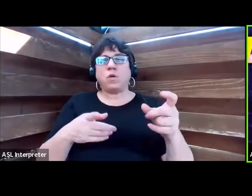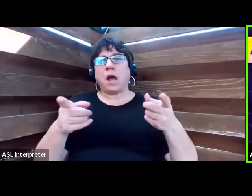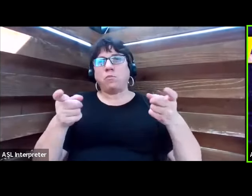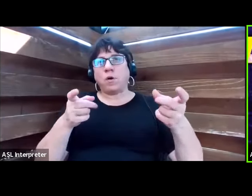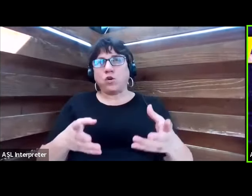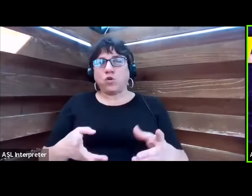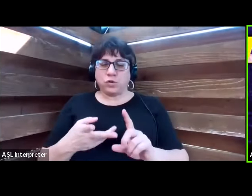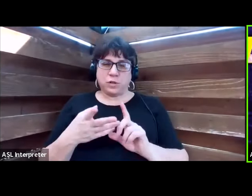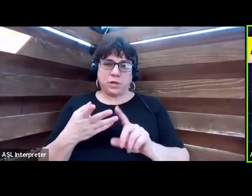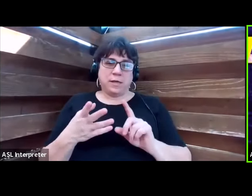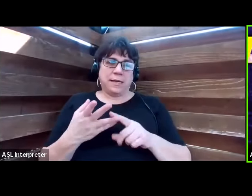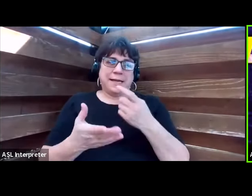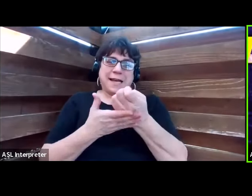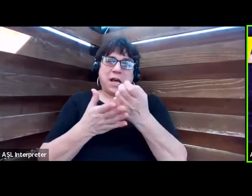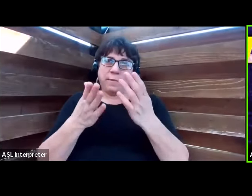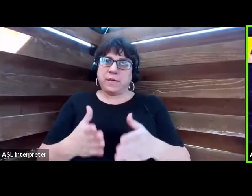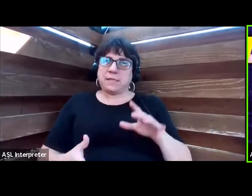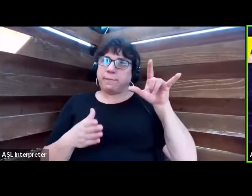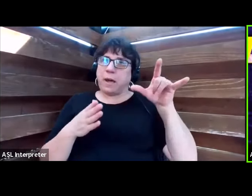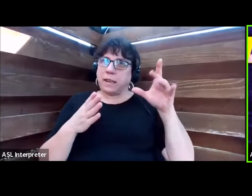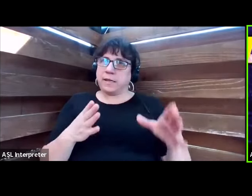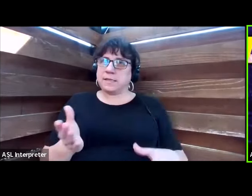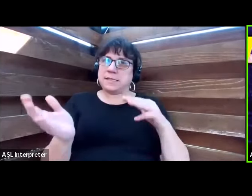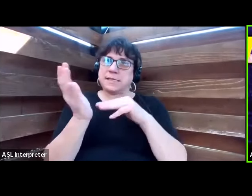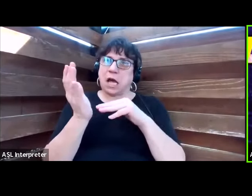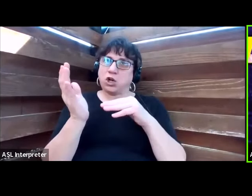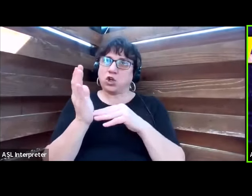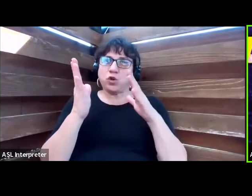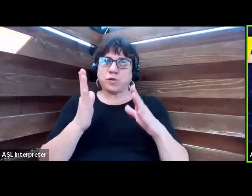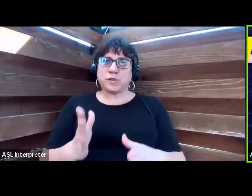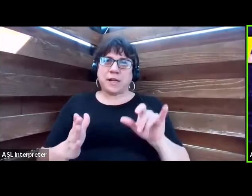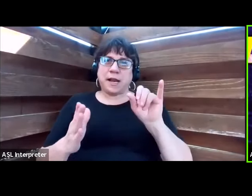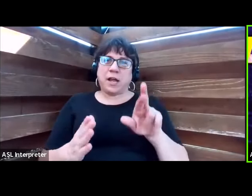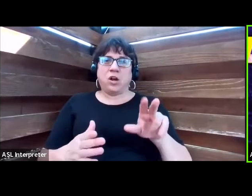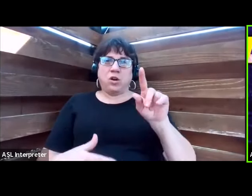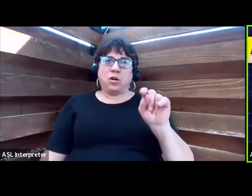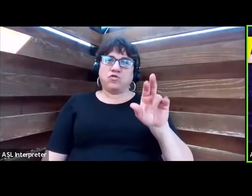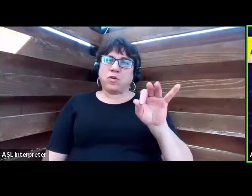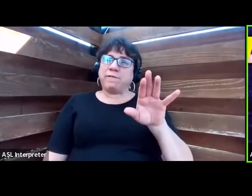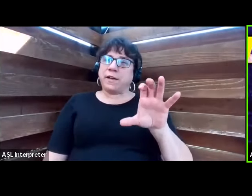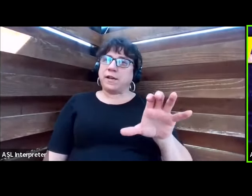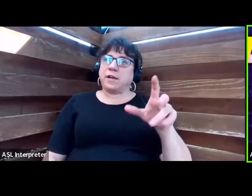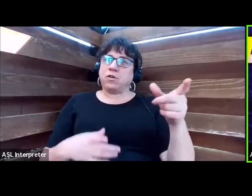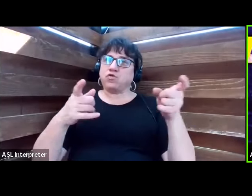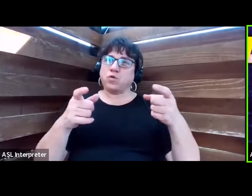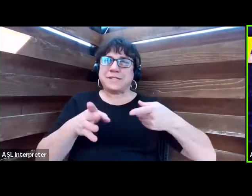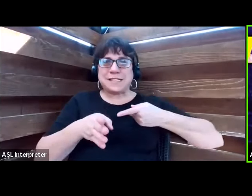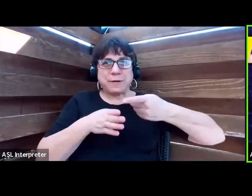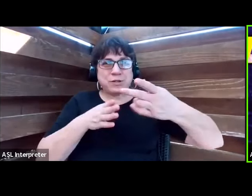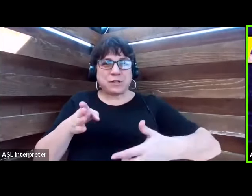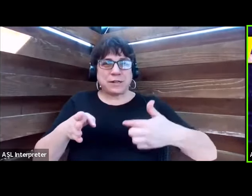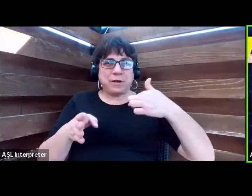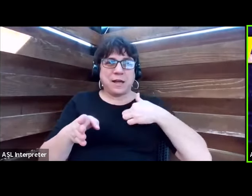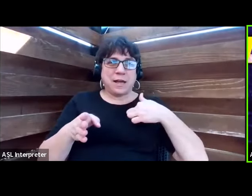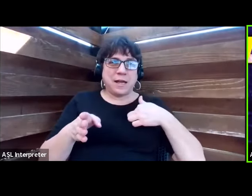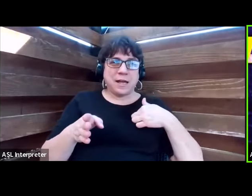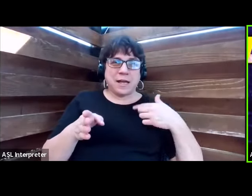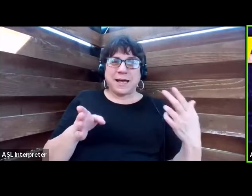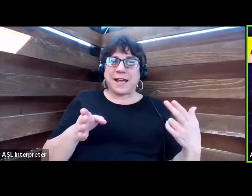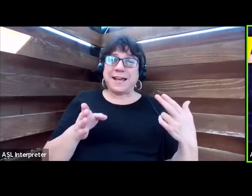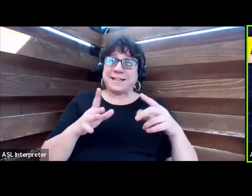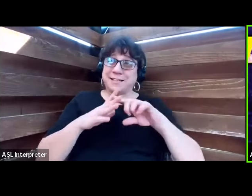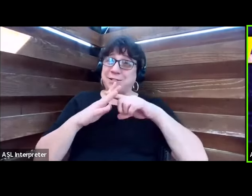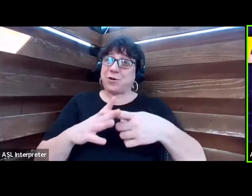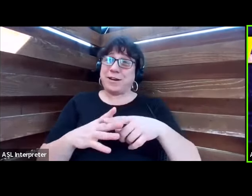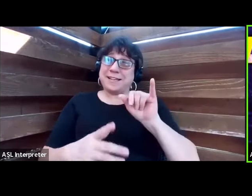economists, pilots, doctors, and air traffic control specialists. In fact, I started my air traffic controller.